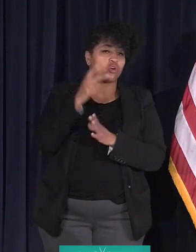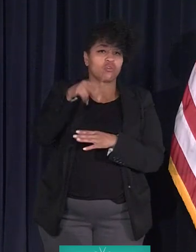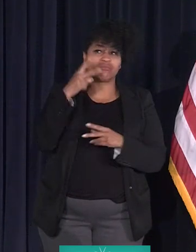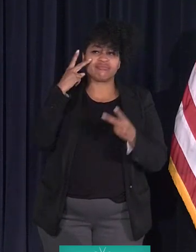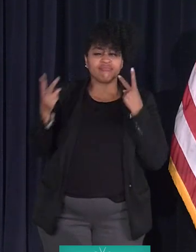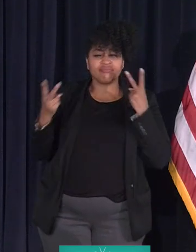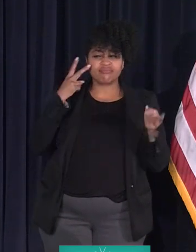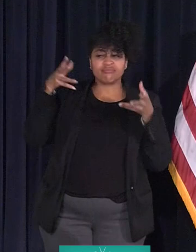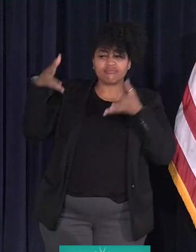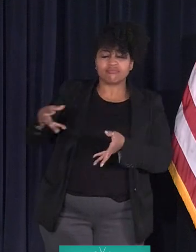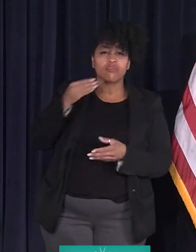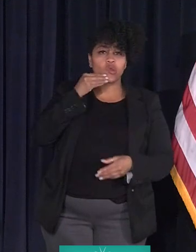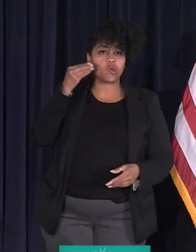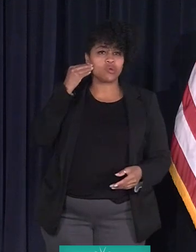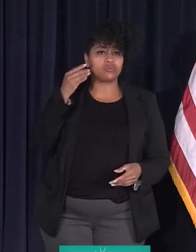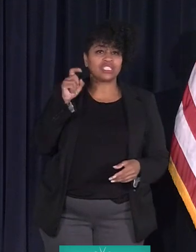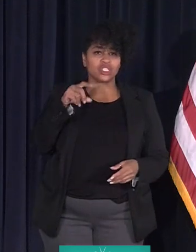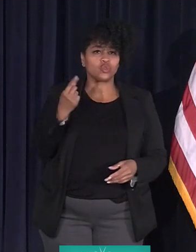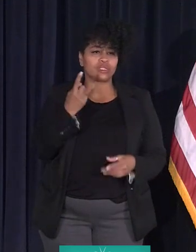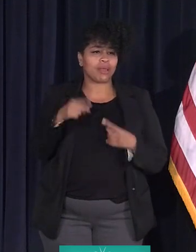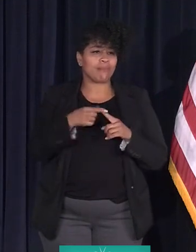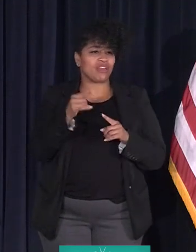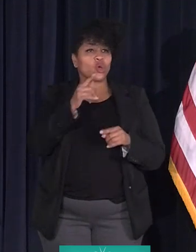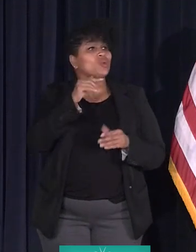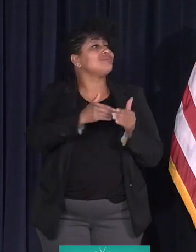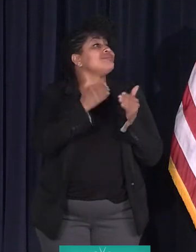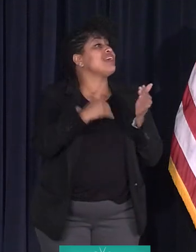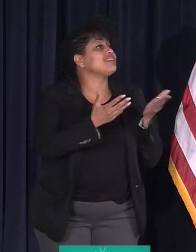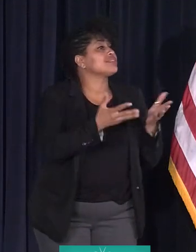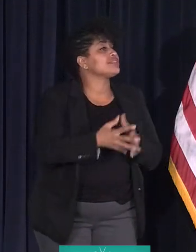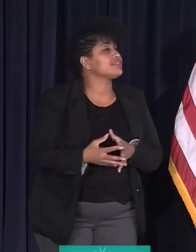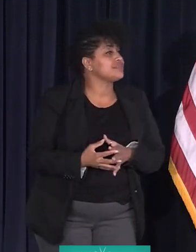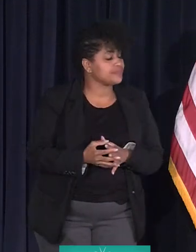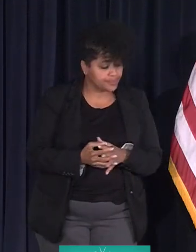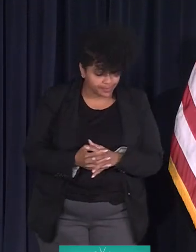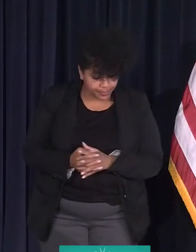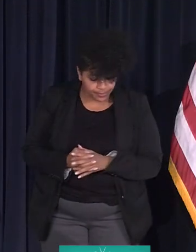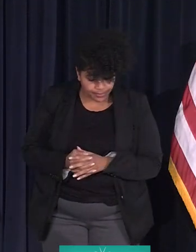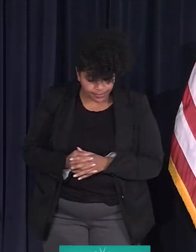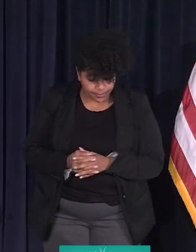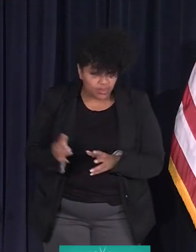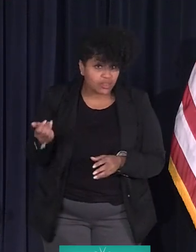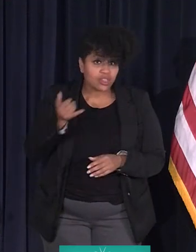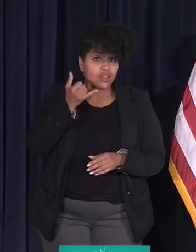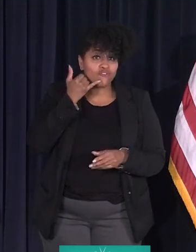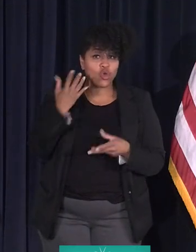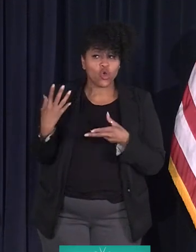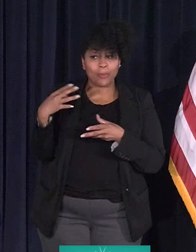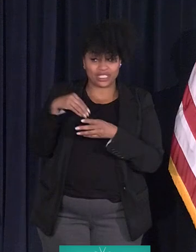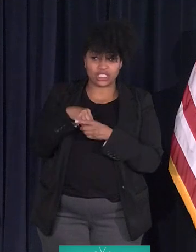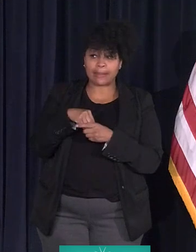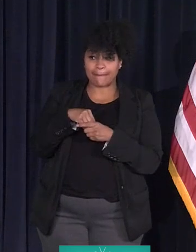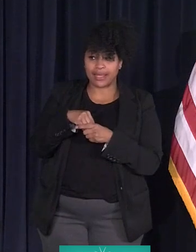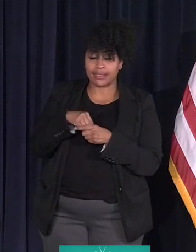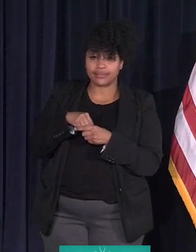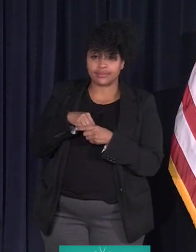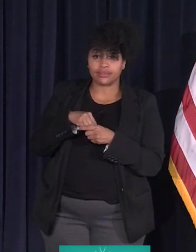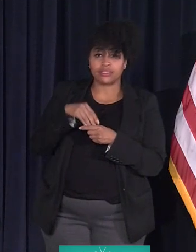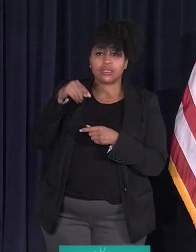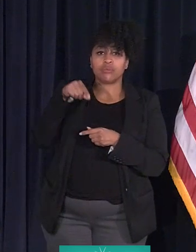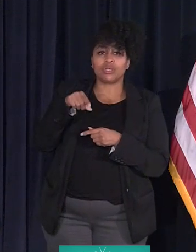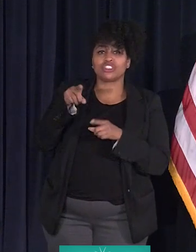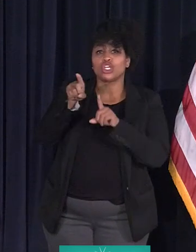these abandoned houses. And we'll see if can do something about it. Who's next? Glee, participants, press